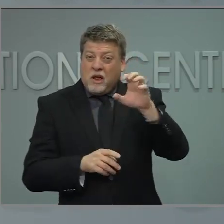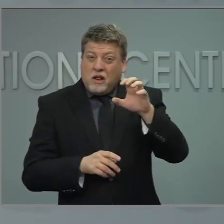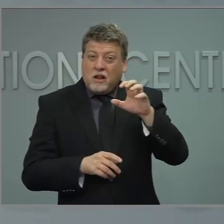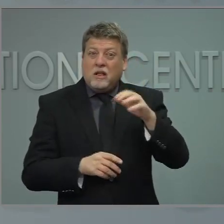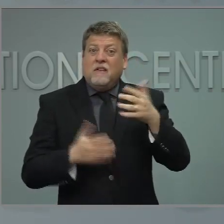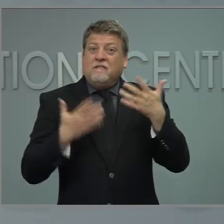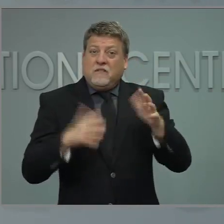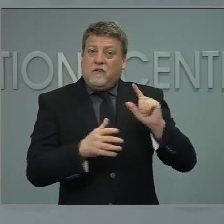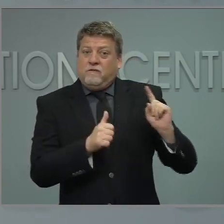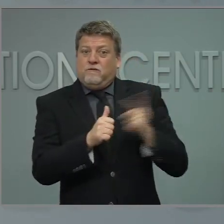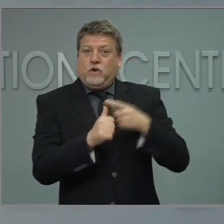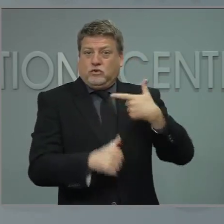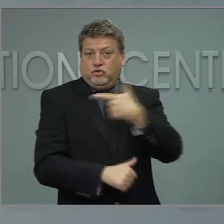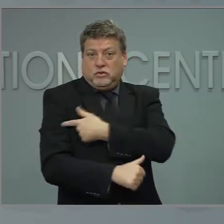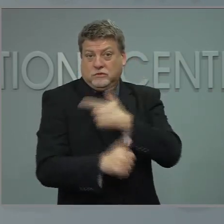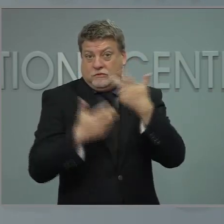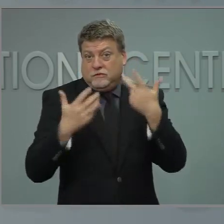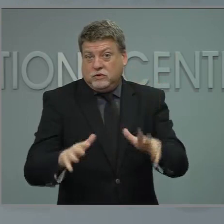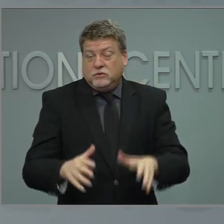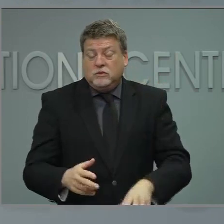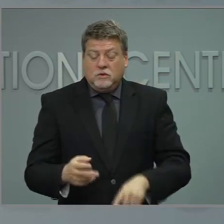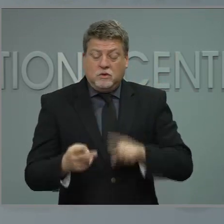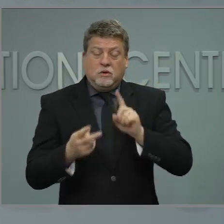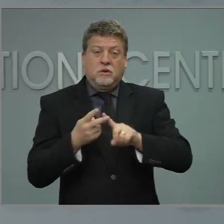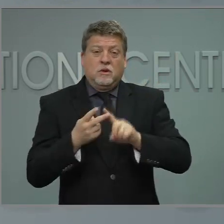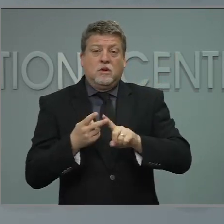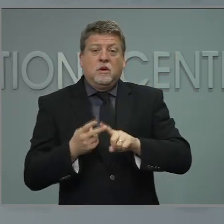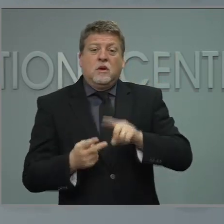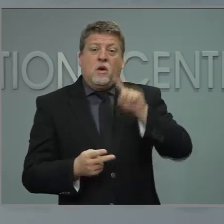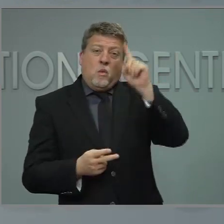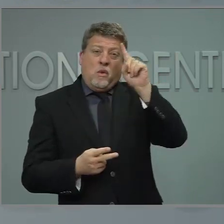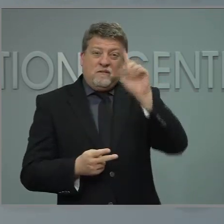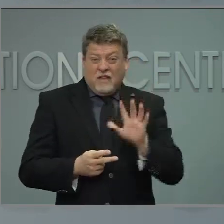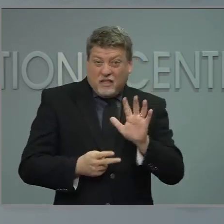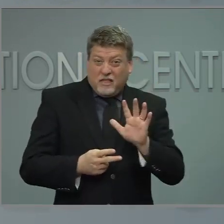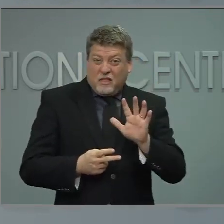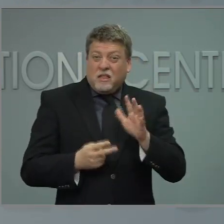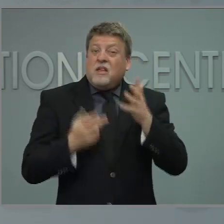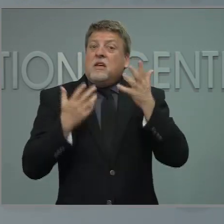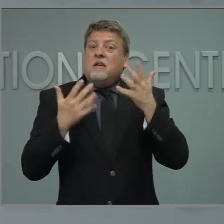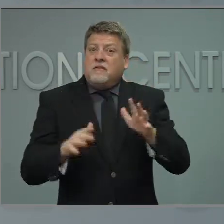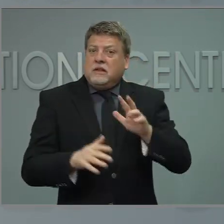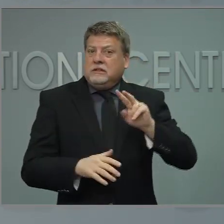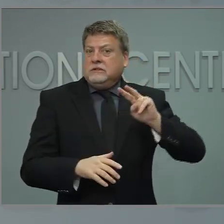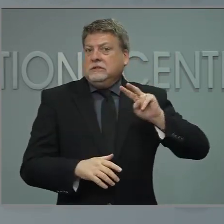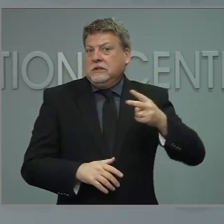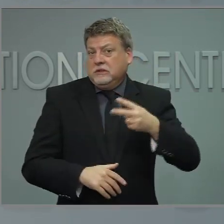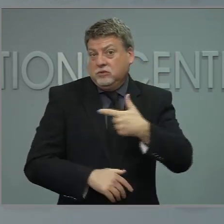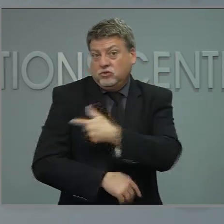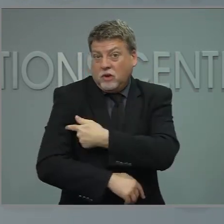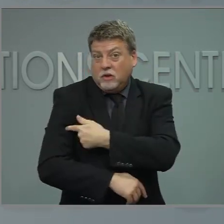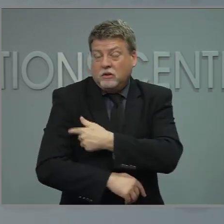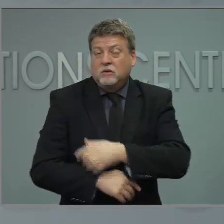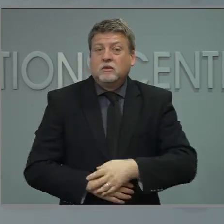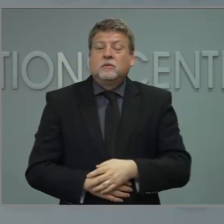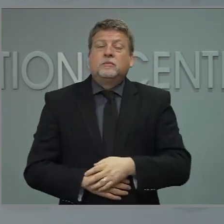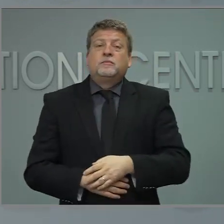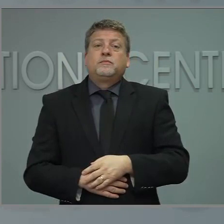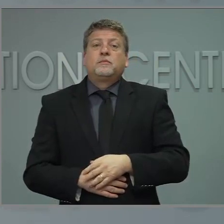fully vaccinated. And we're seeing continued improvement in providing vaccines to underserved communities.